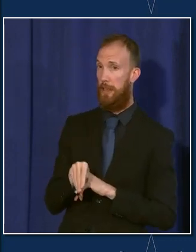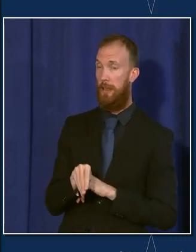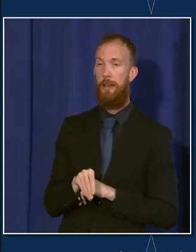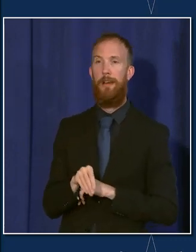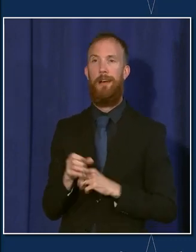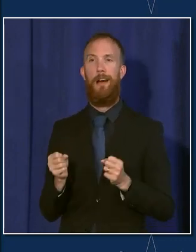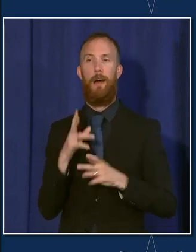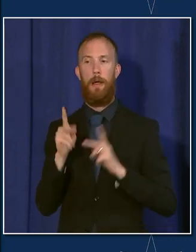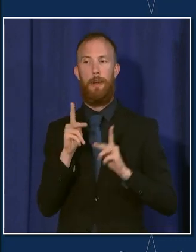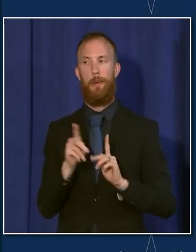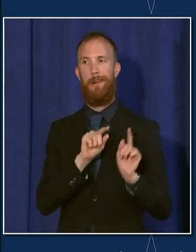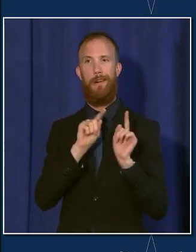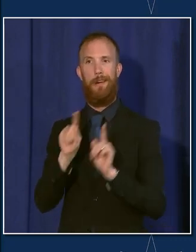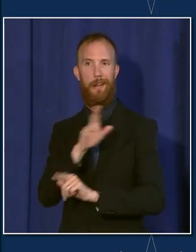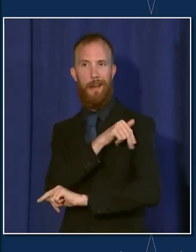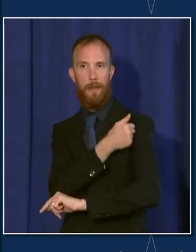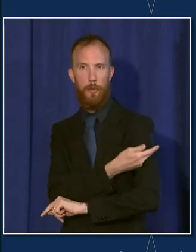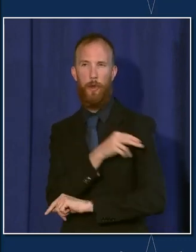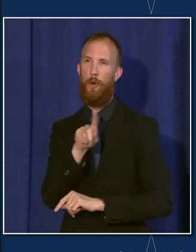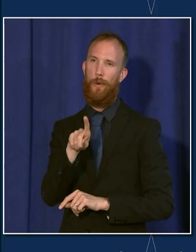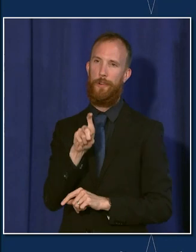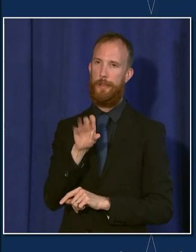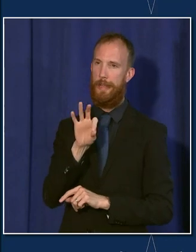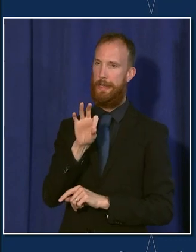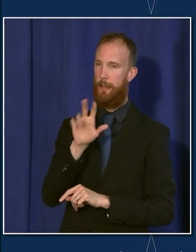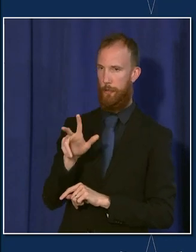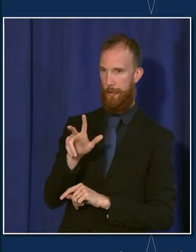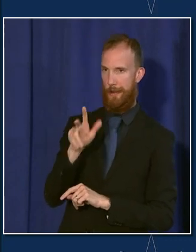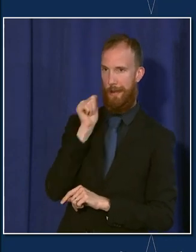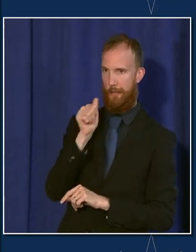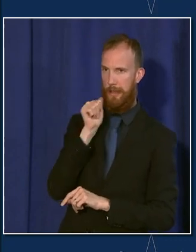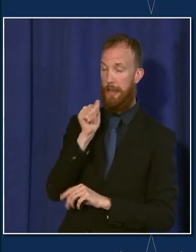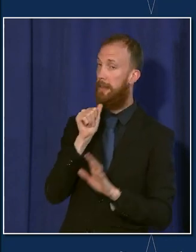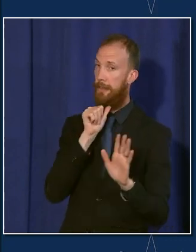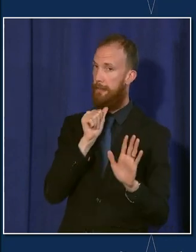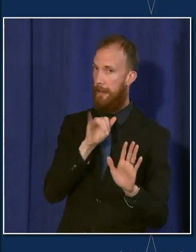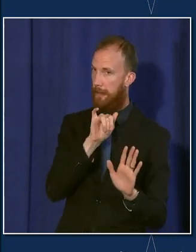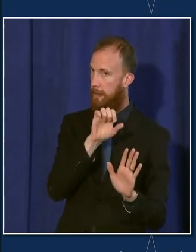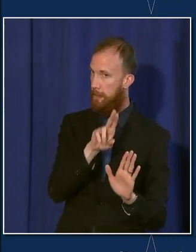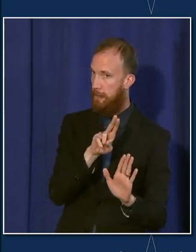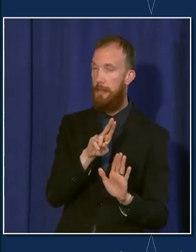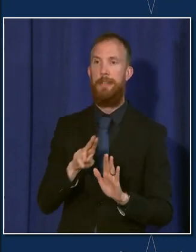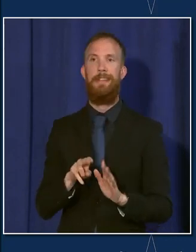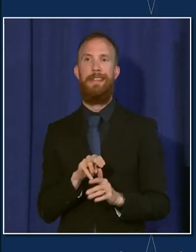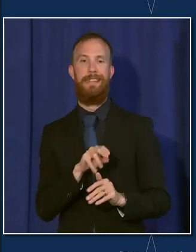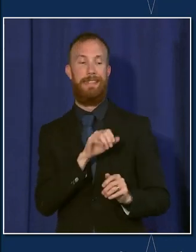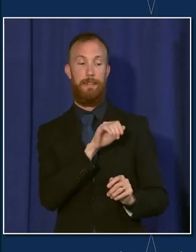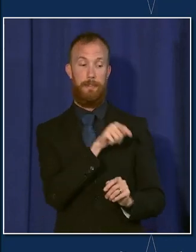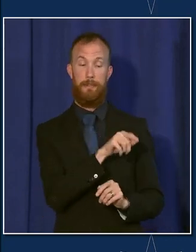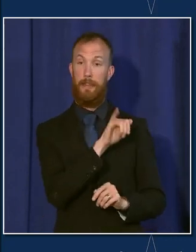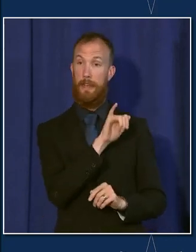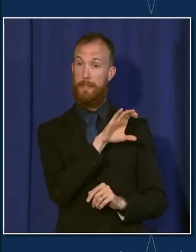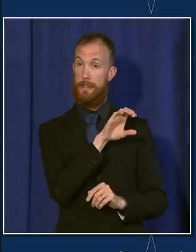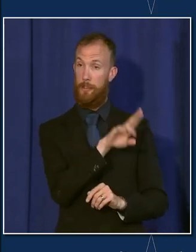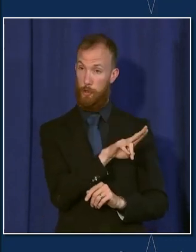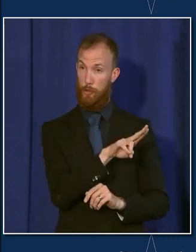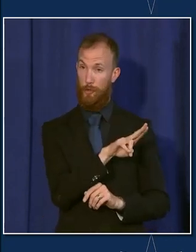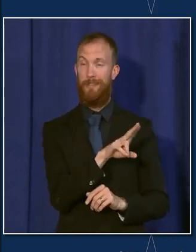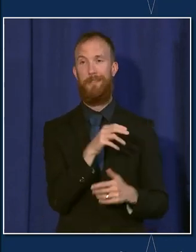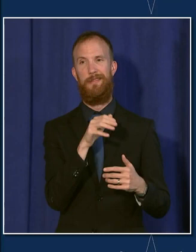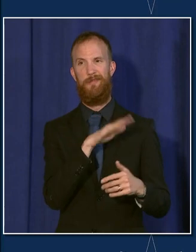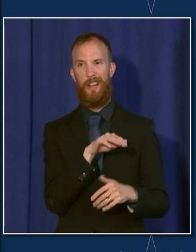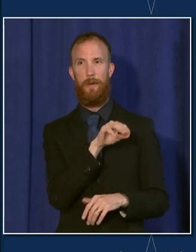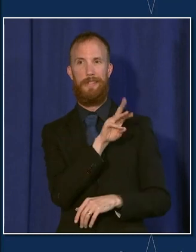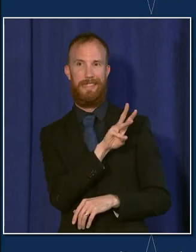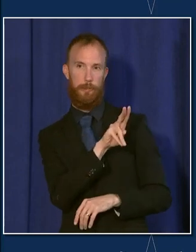people hospitalized with COVID across Chicago, not in the ICU, and 62 people hospitalized with COVID in the ICU.